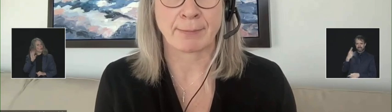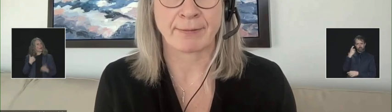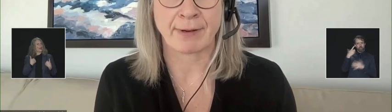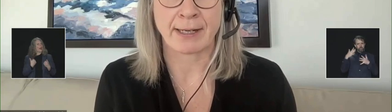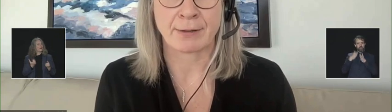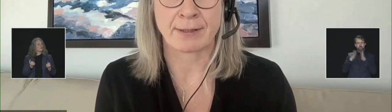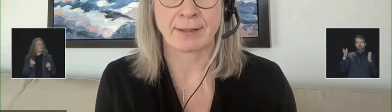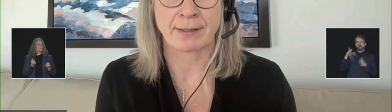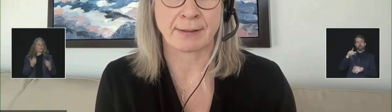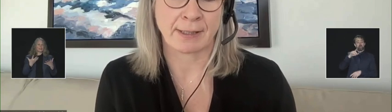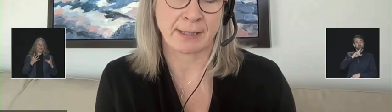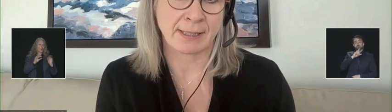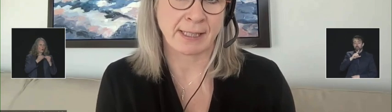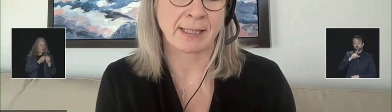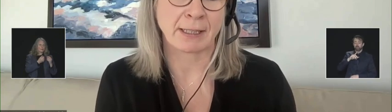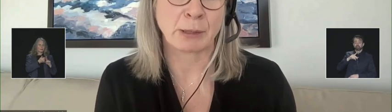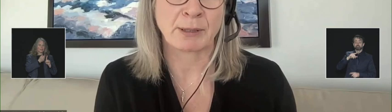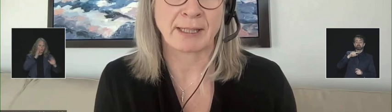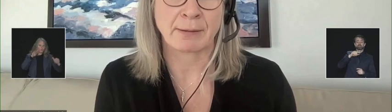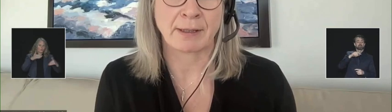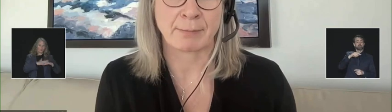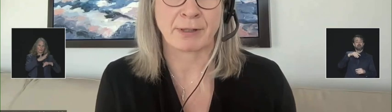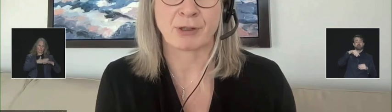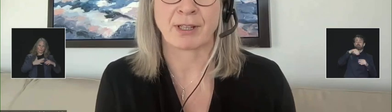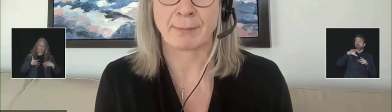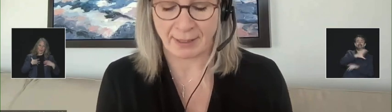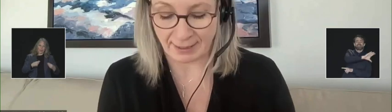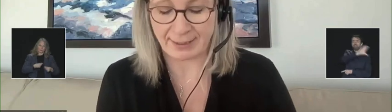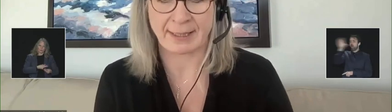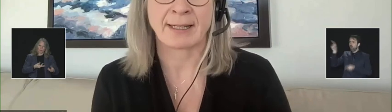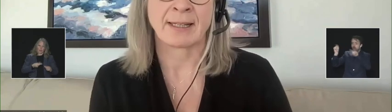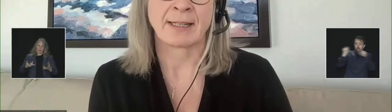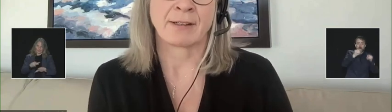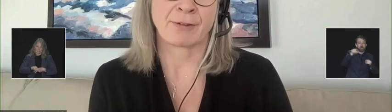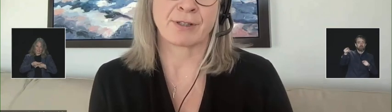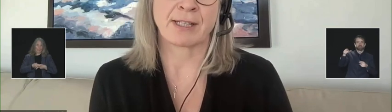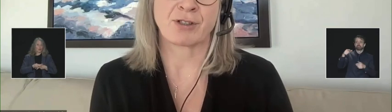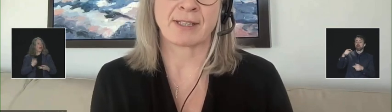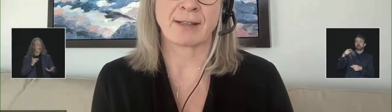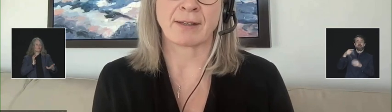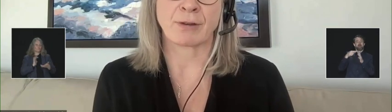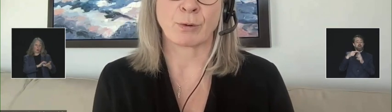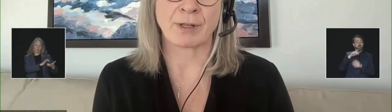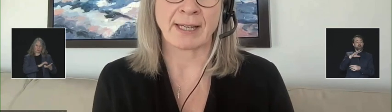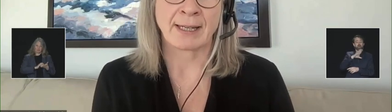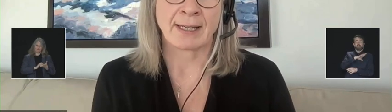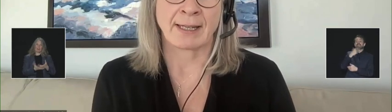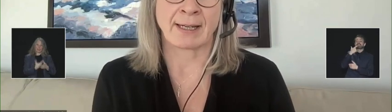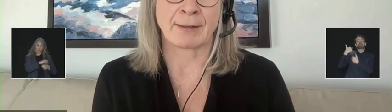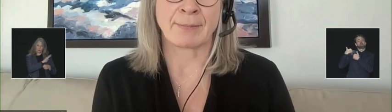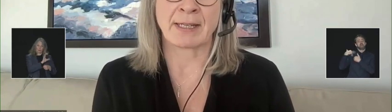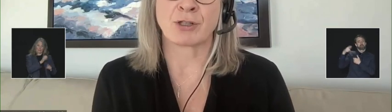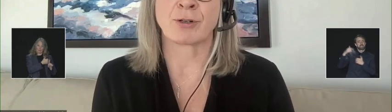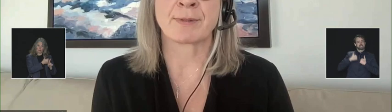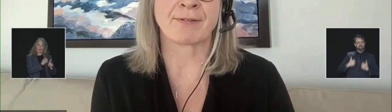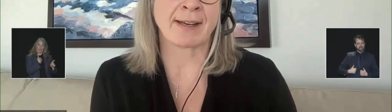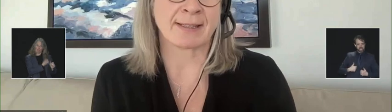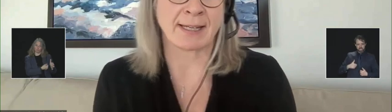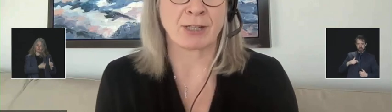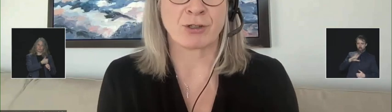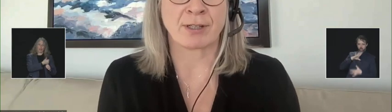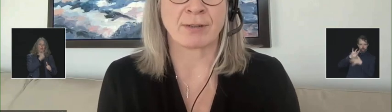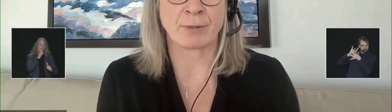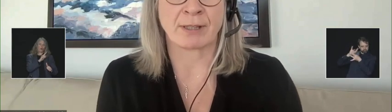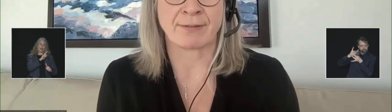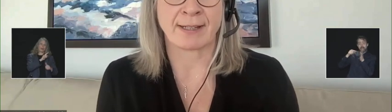health care providers, and indeed including in British Columbia that has a First Nations health authority. In terms of